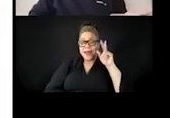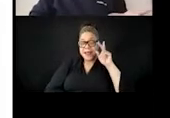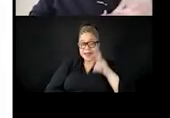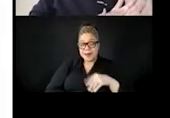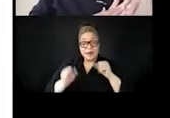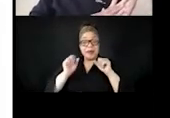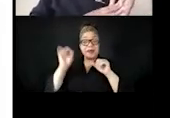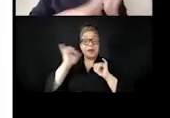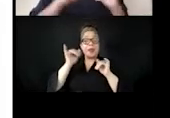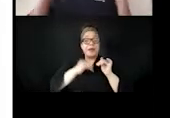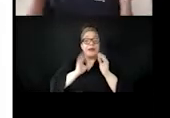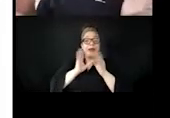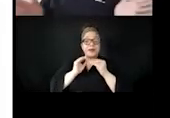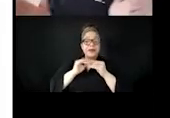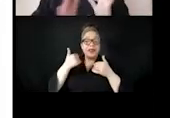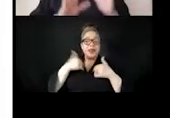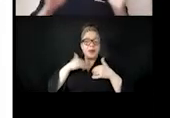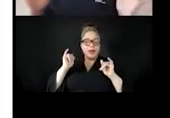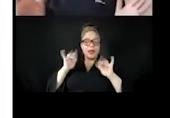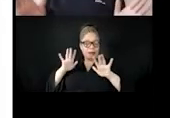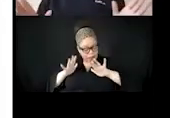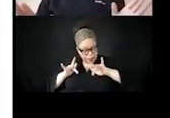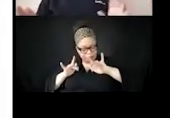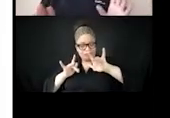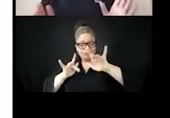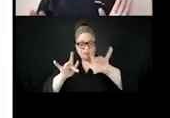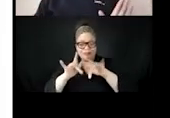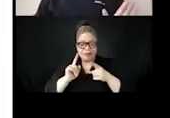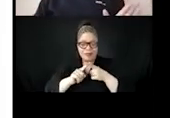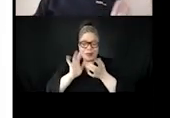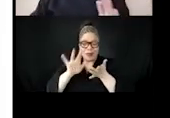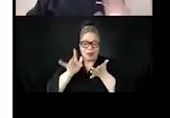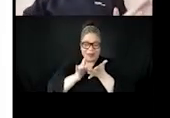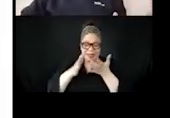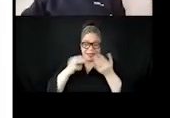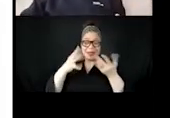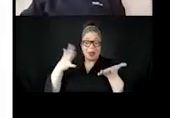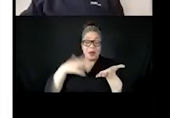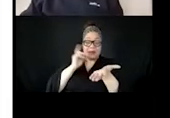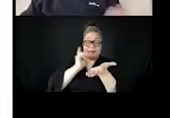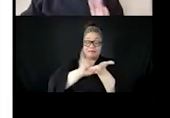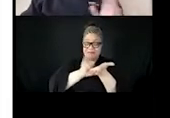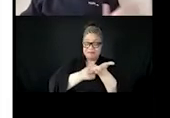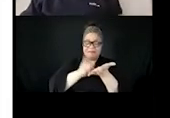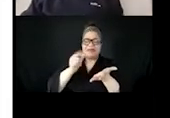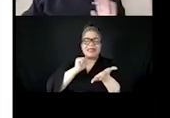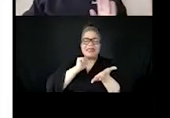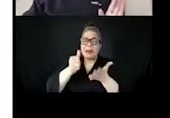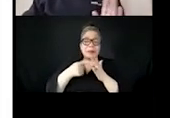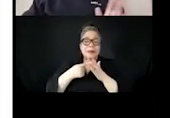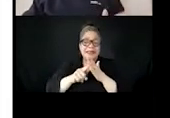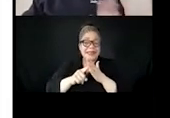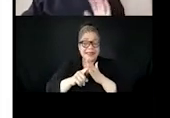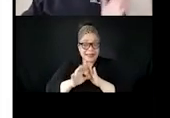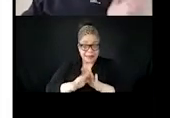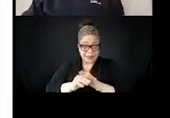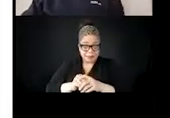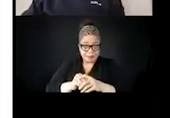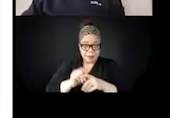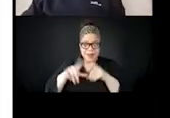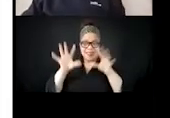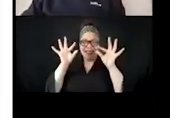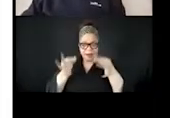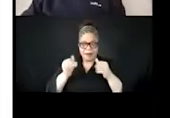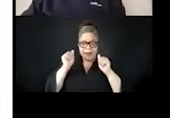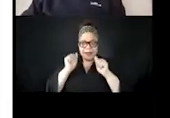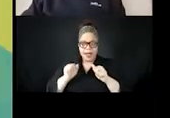beginning, but definitely could be contended as the height of racialized disinformation being wielded by the government. And of course